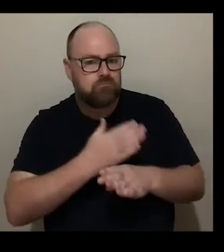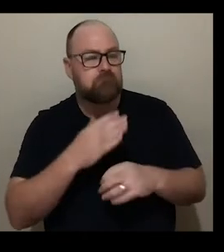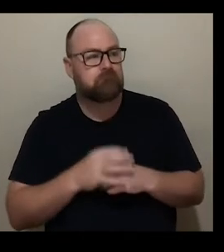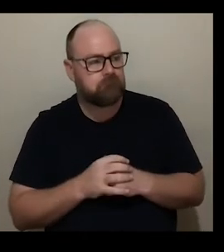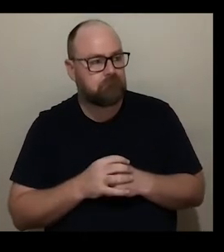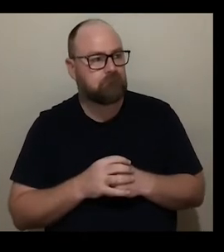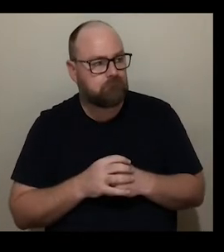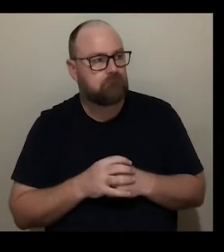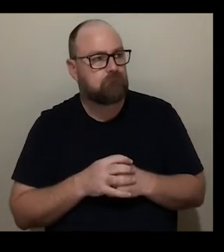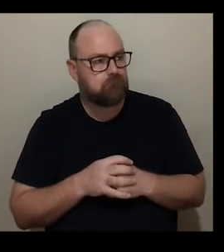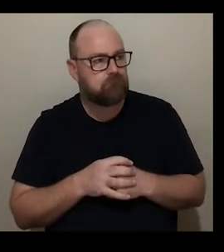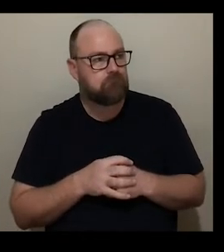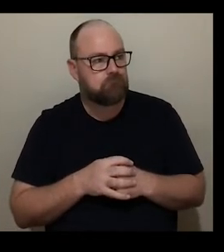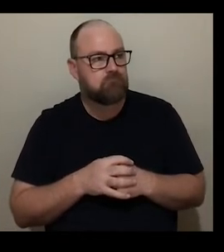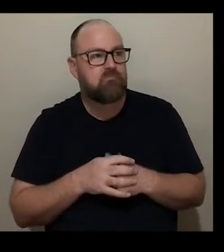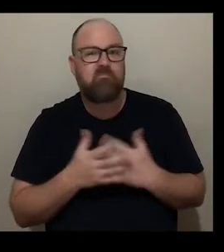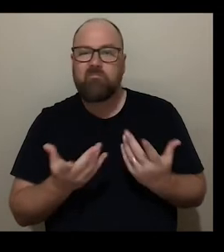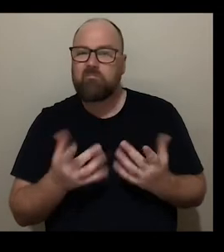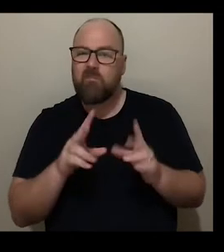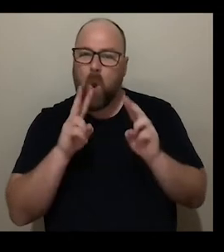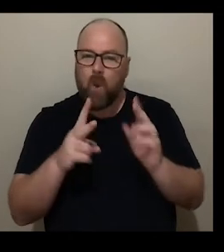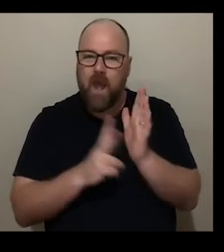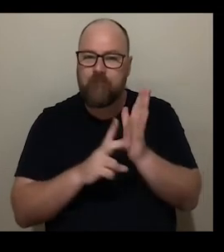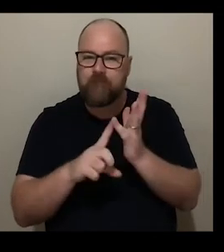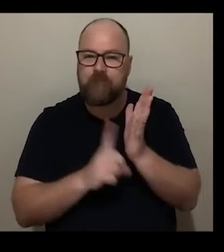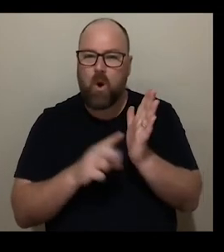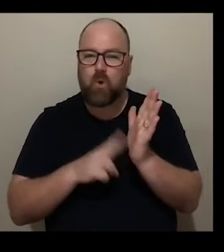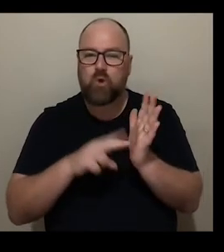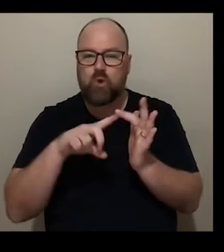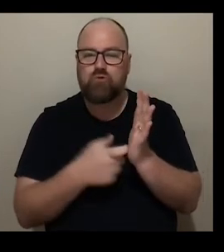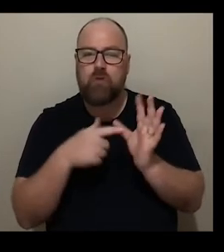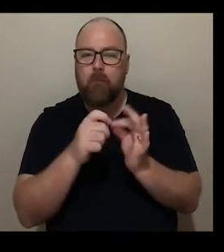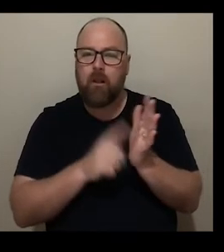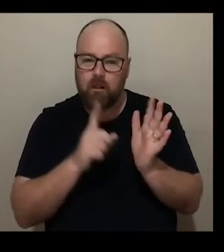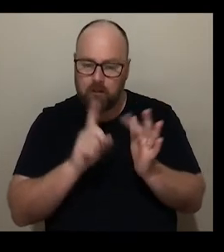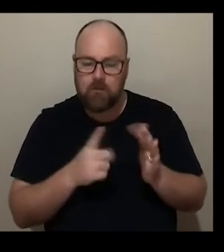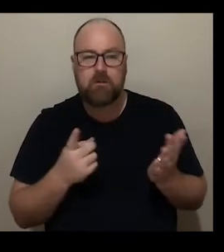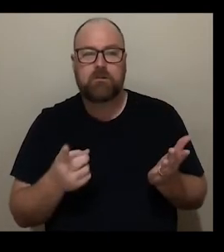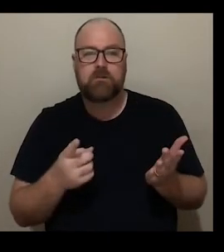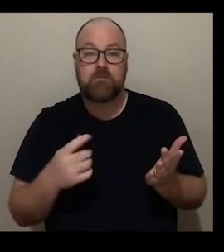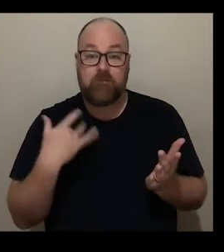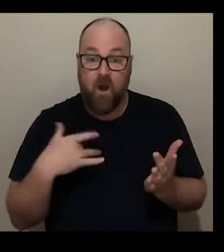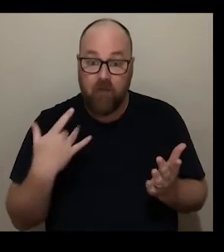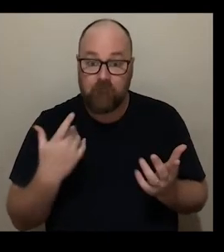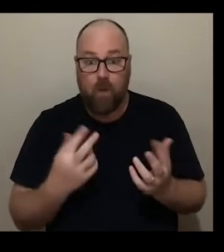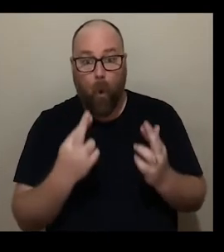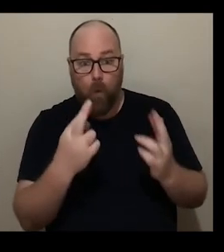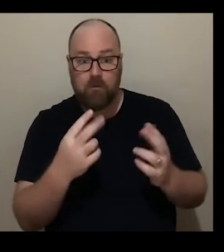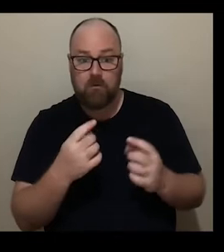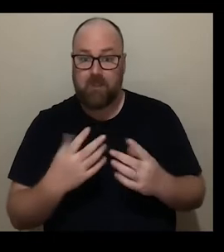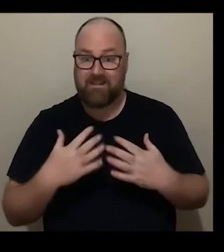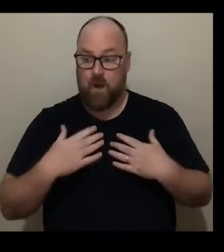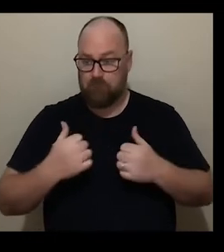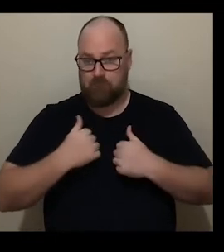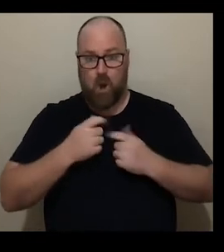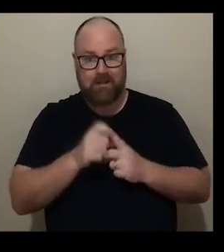with issues relating to vulnerability and survival and hope. I am a survivor because of my own